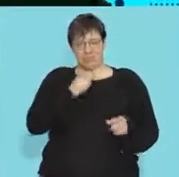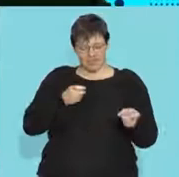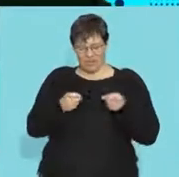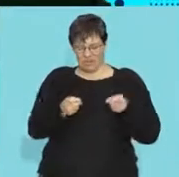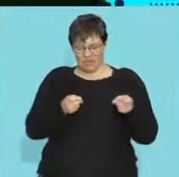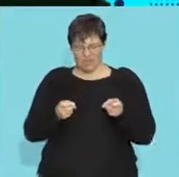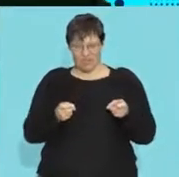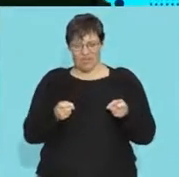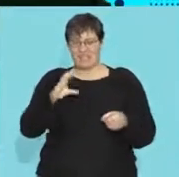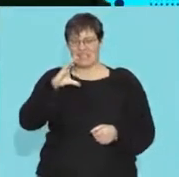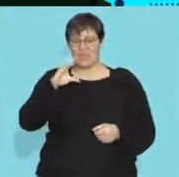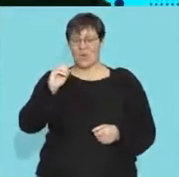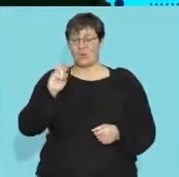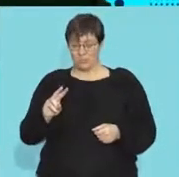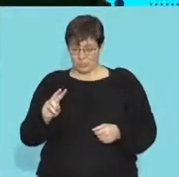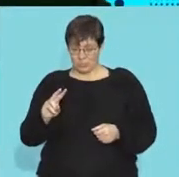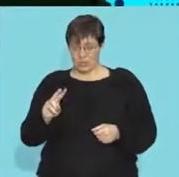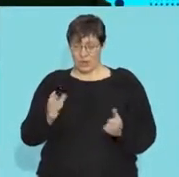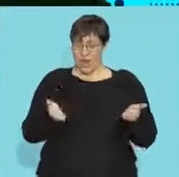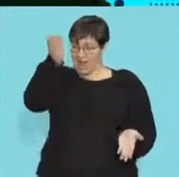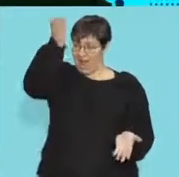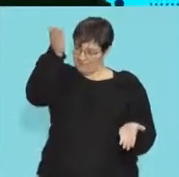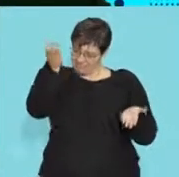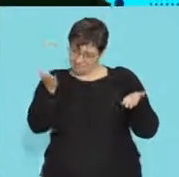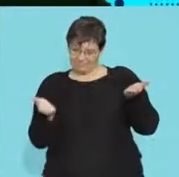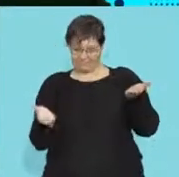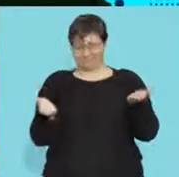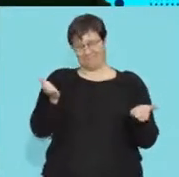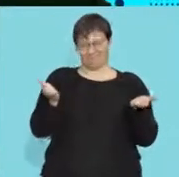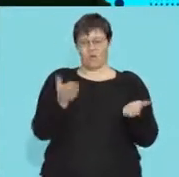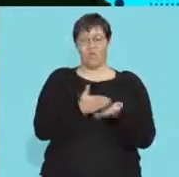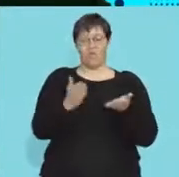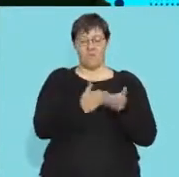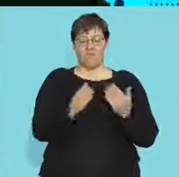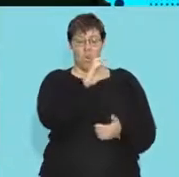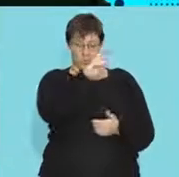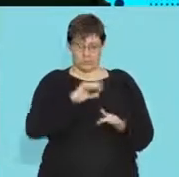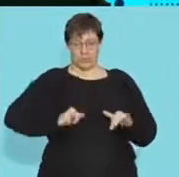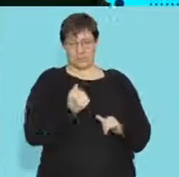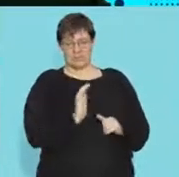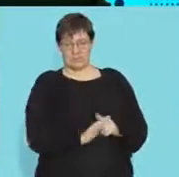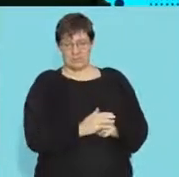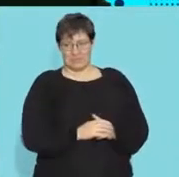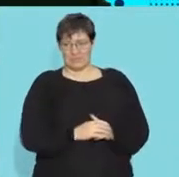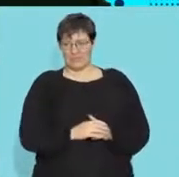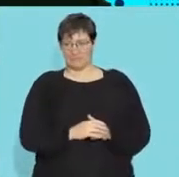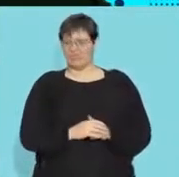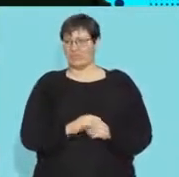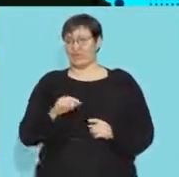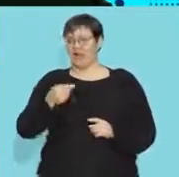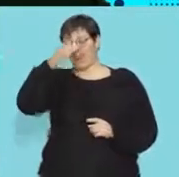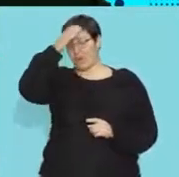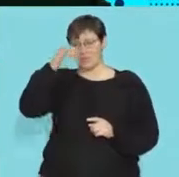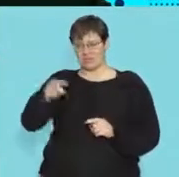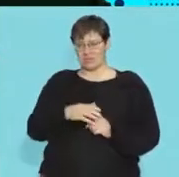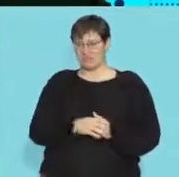is going to make sure right that i get rid of the carbon dioxide not the oxygen another